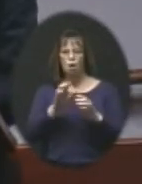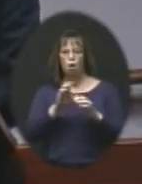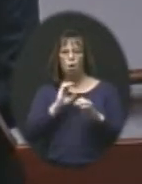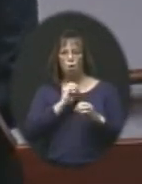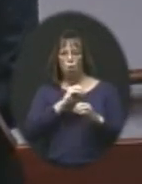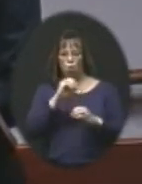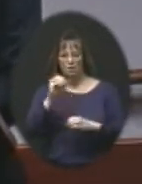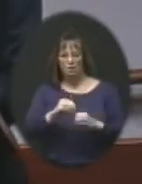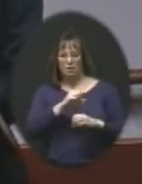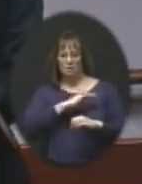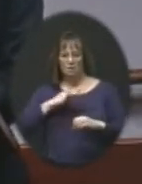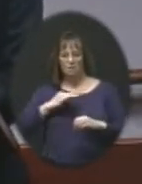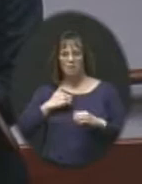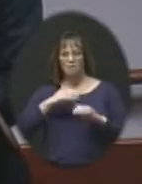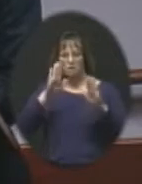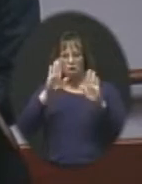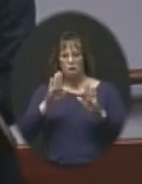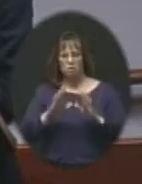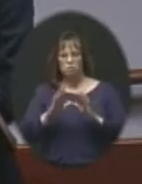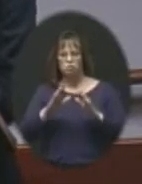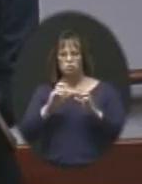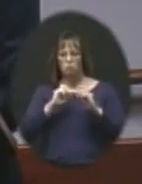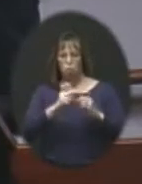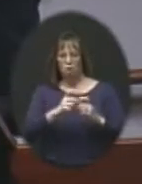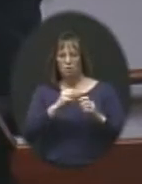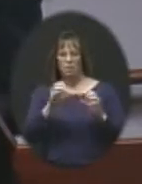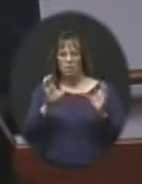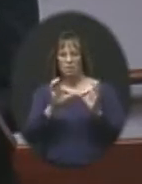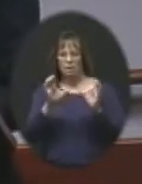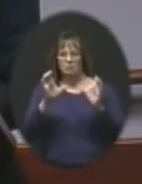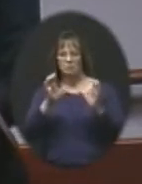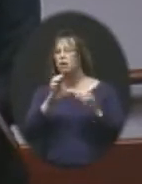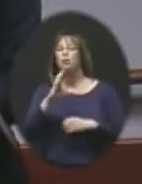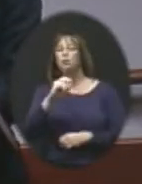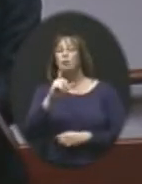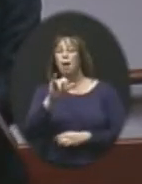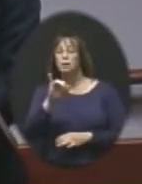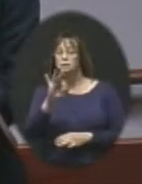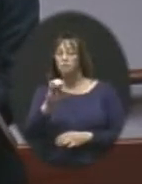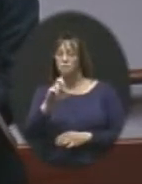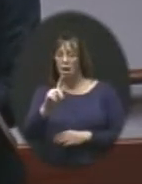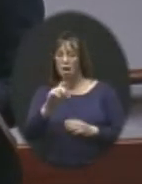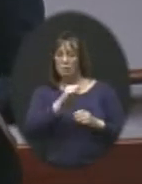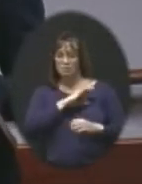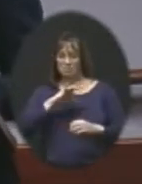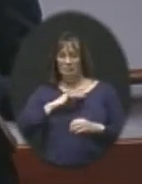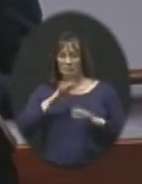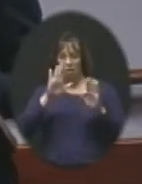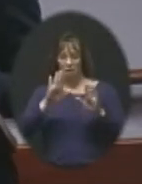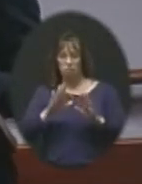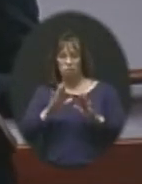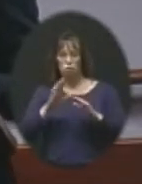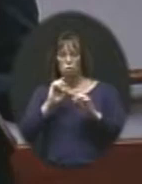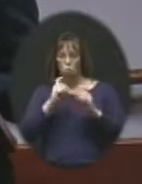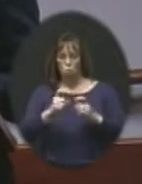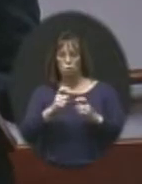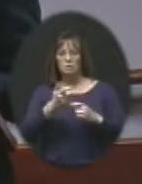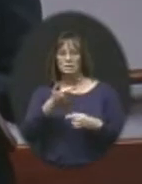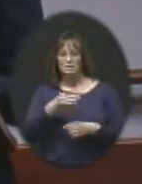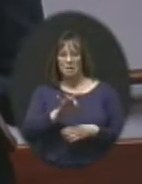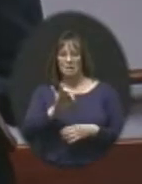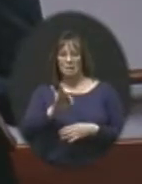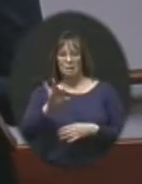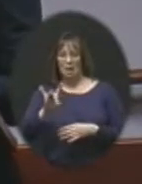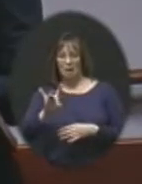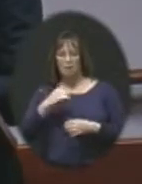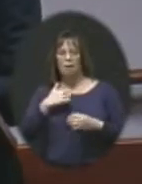have been awarded the Educator Excellence Award as well as the Classified Staff Outstanding Service Award. Since 1998, students have been receiving